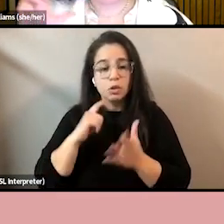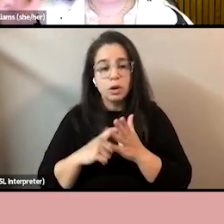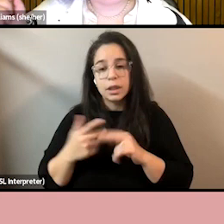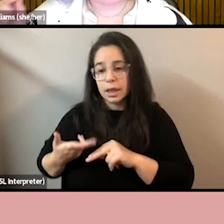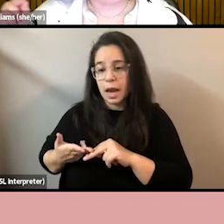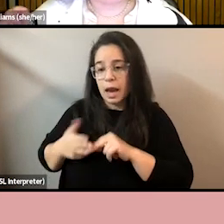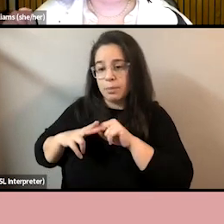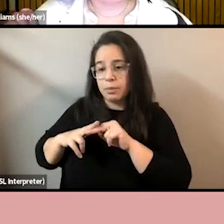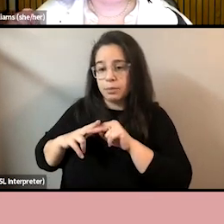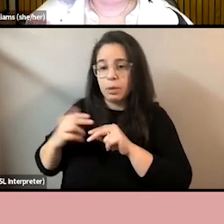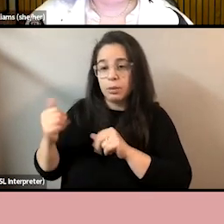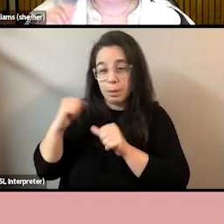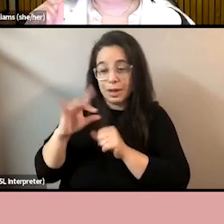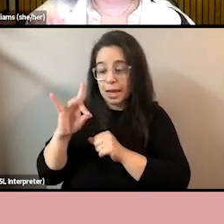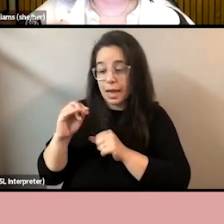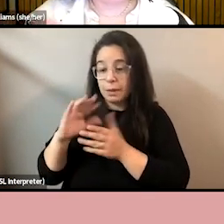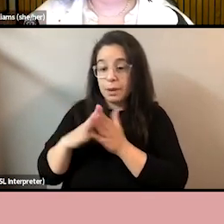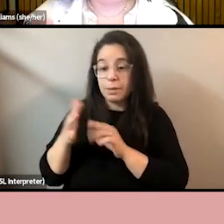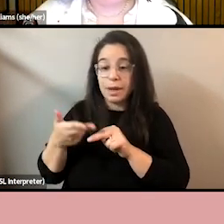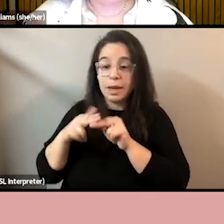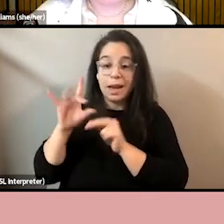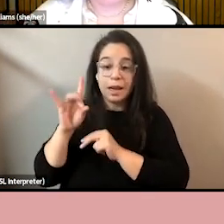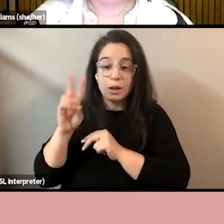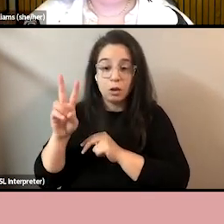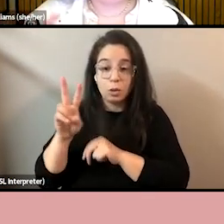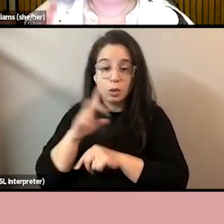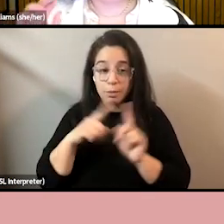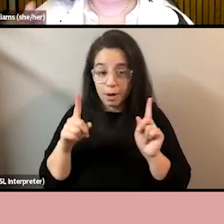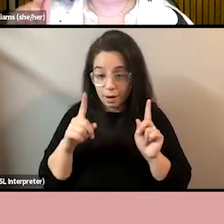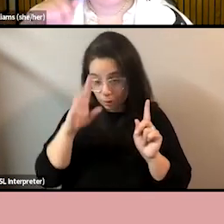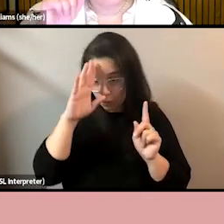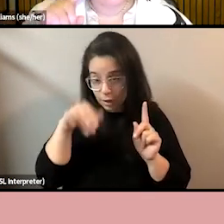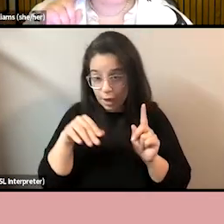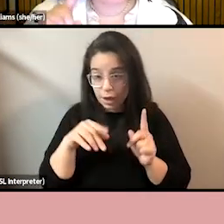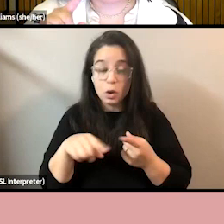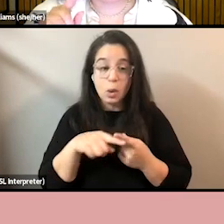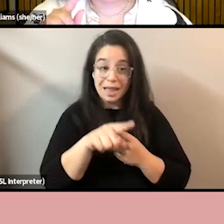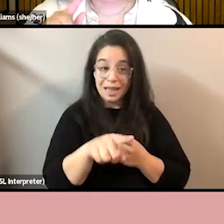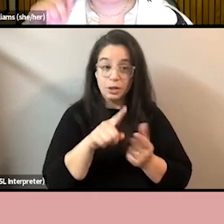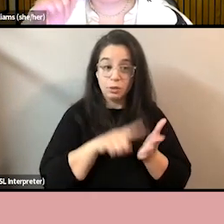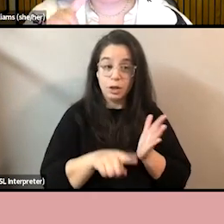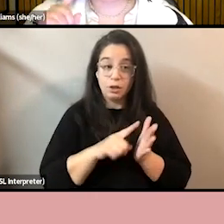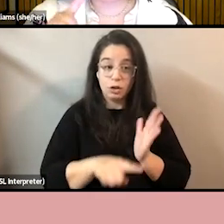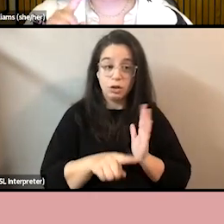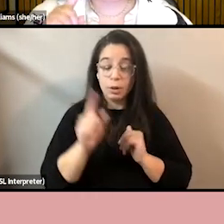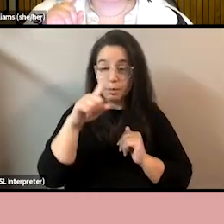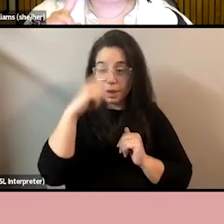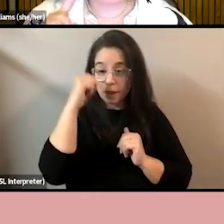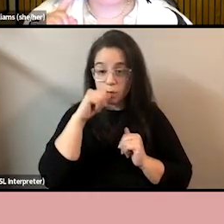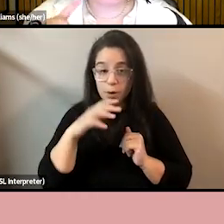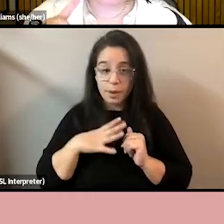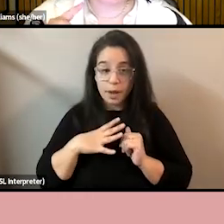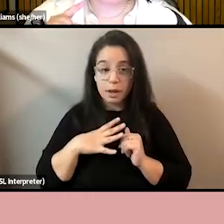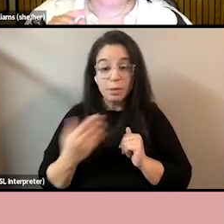from 80 to 82. But I do also need to tell you that when I first started this piece of research, this stat was